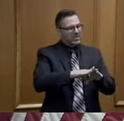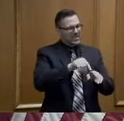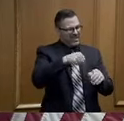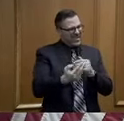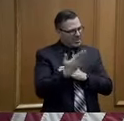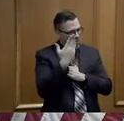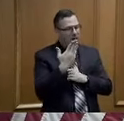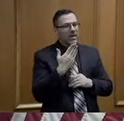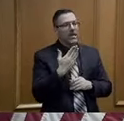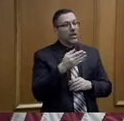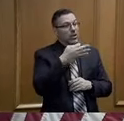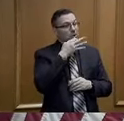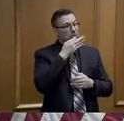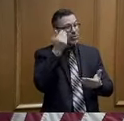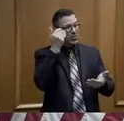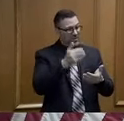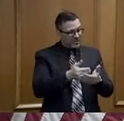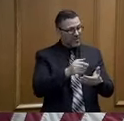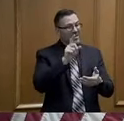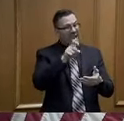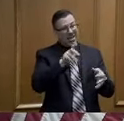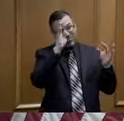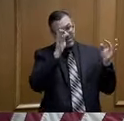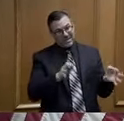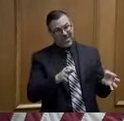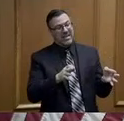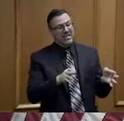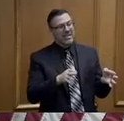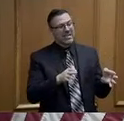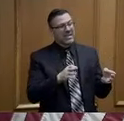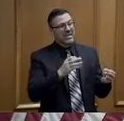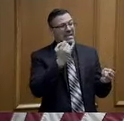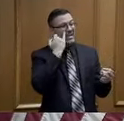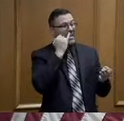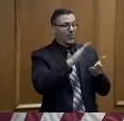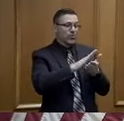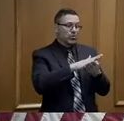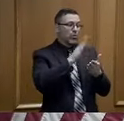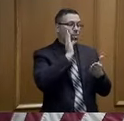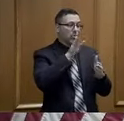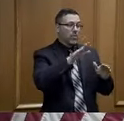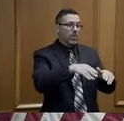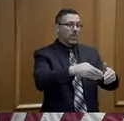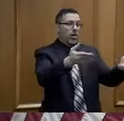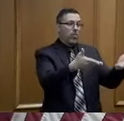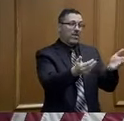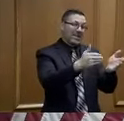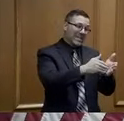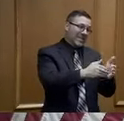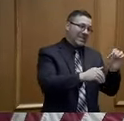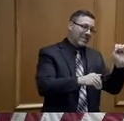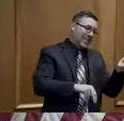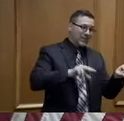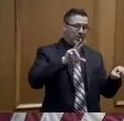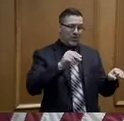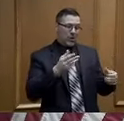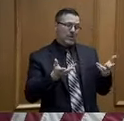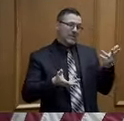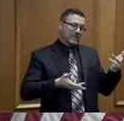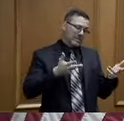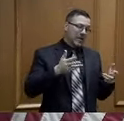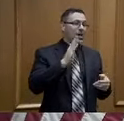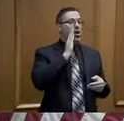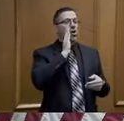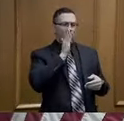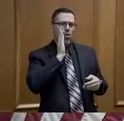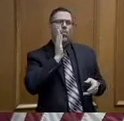soon about whether or not about reopening. So we're going to be making a decision in the next couple of days about